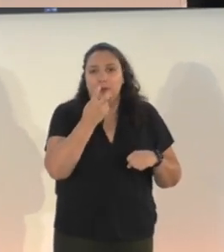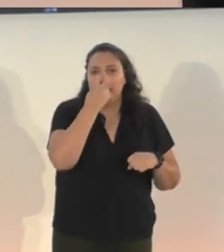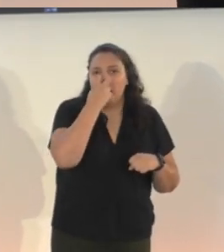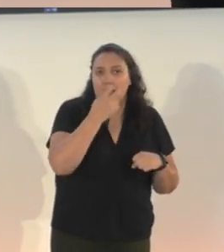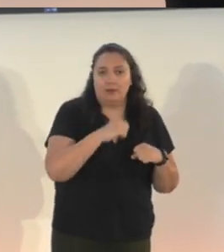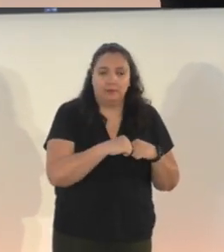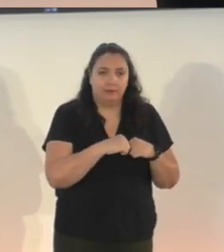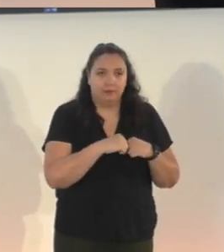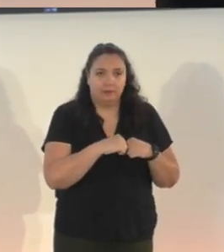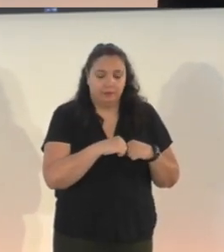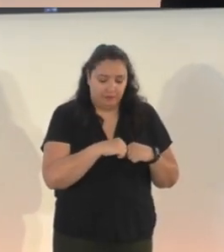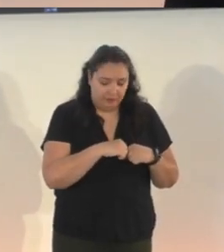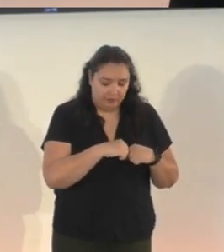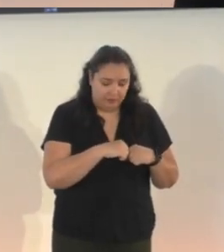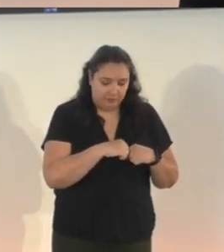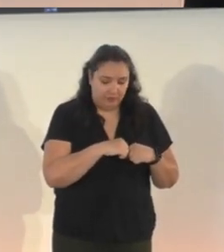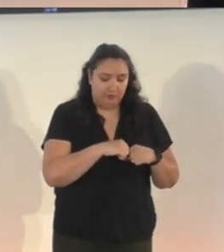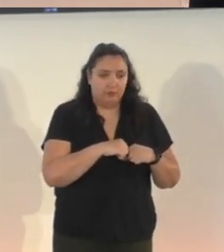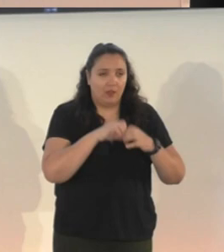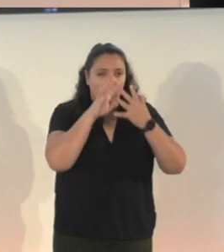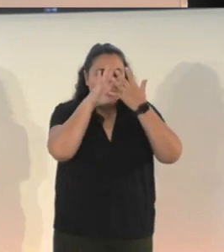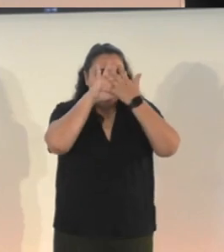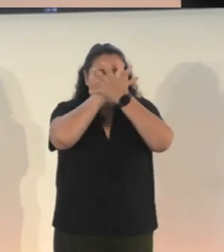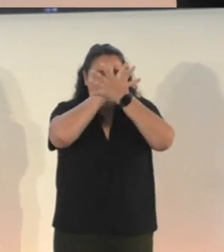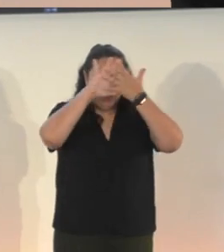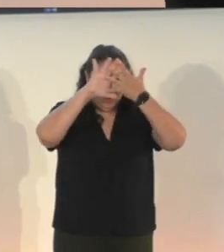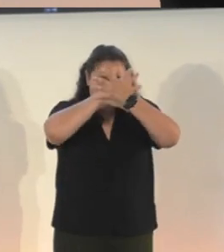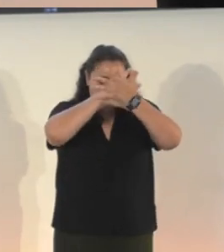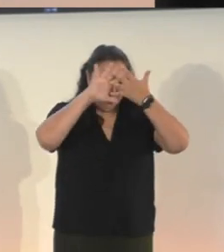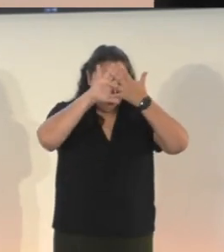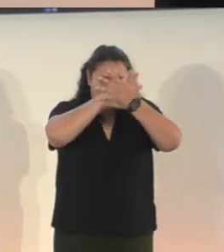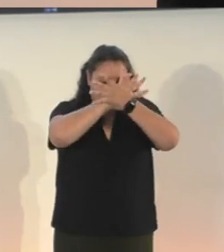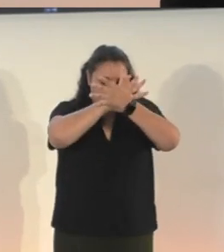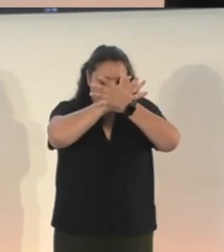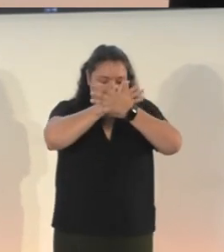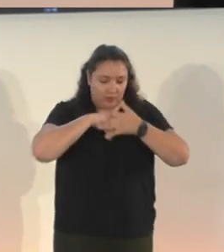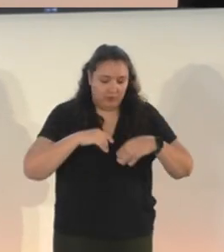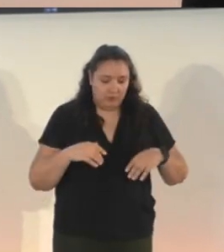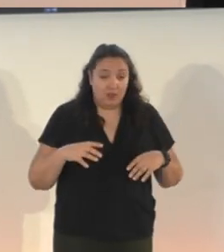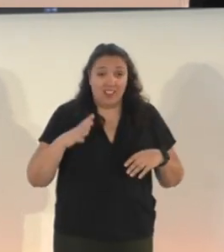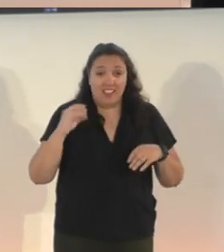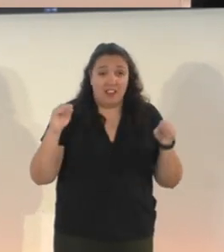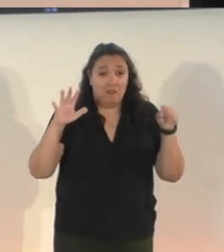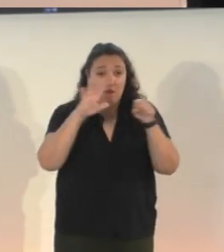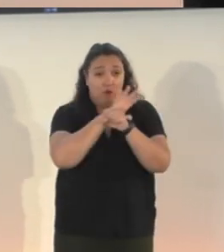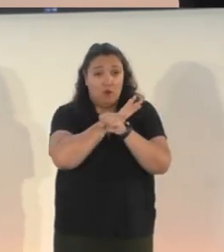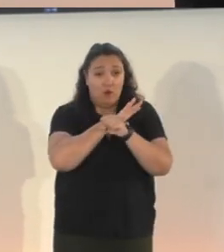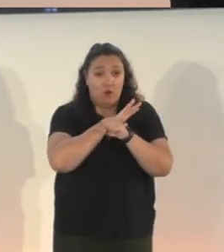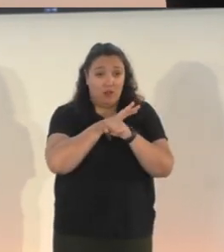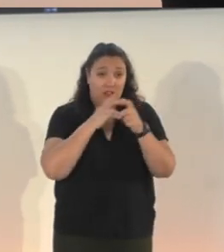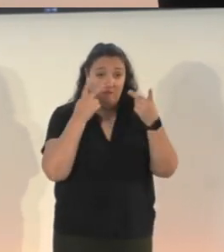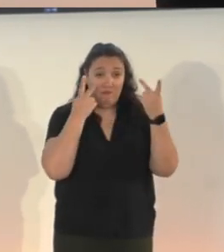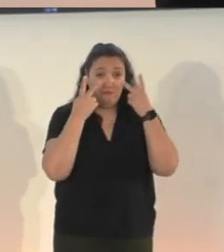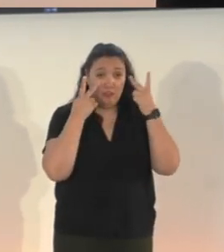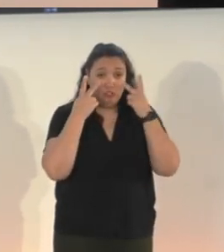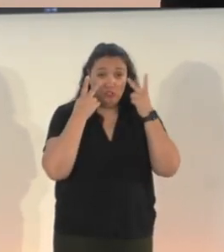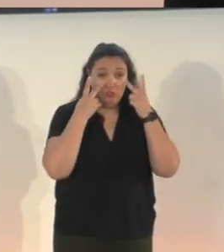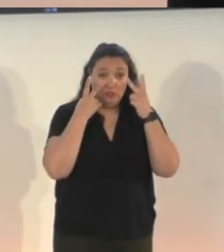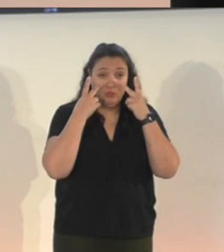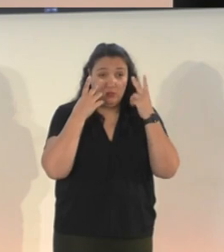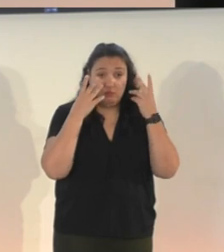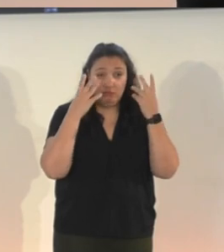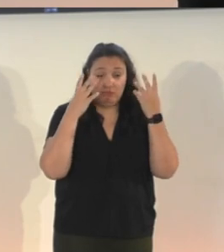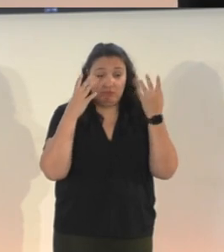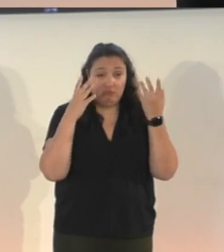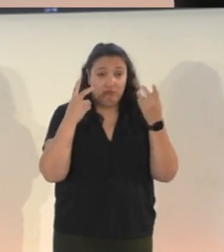multiple, uh, levels of severity and even, uh, total vision loss. Uh, this was great for